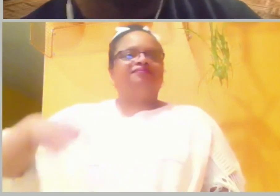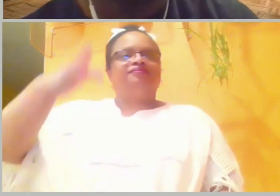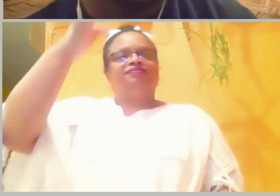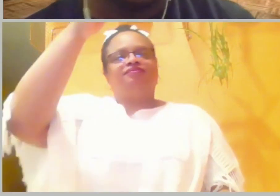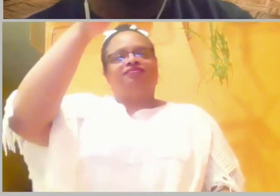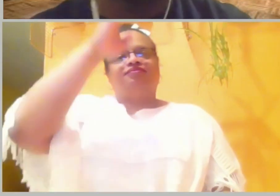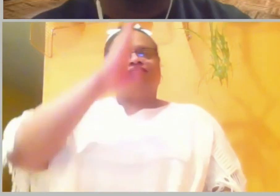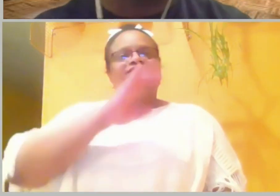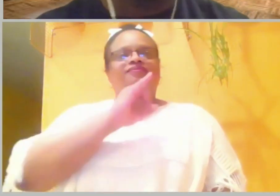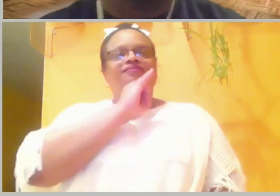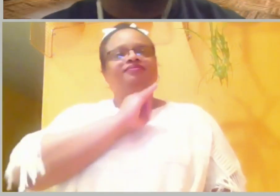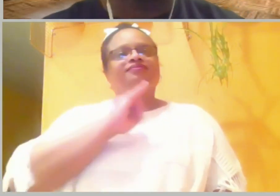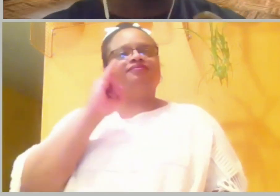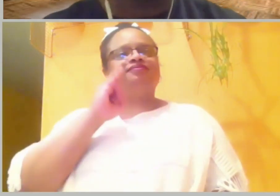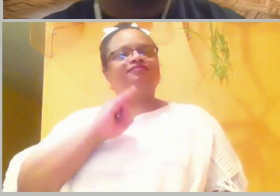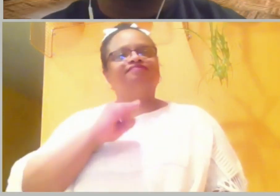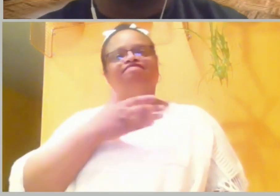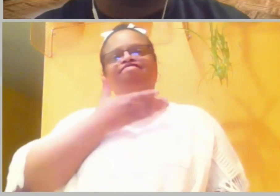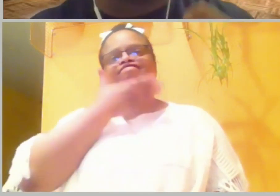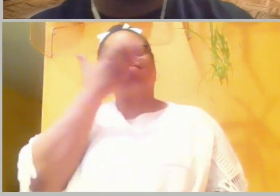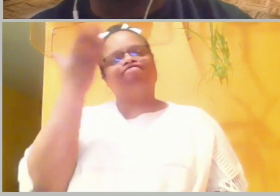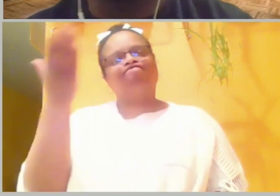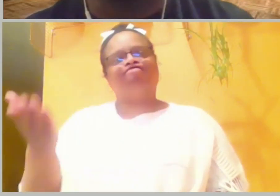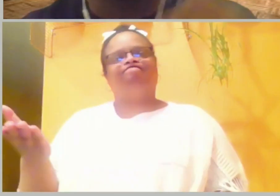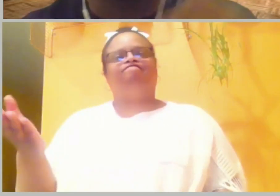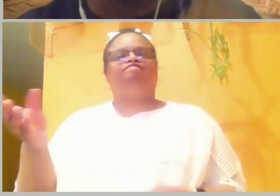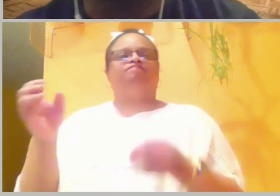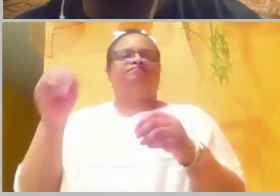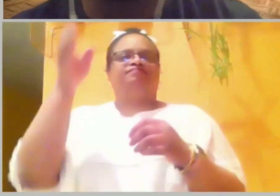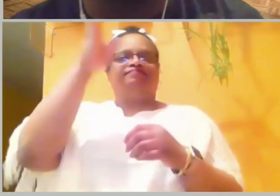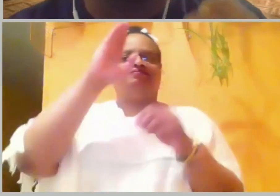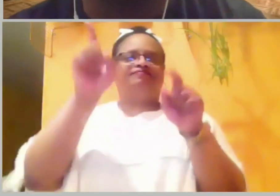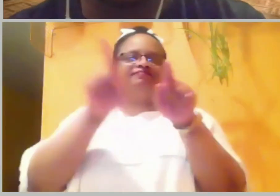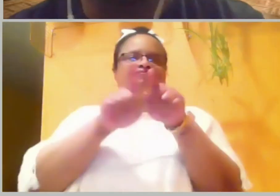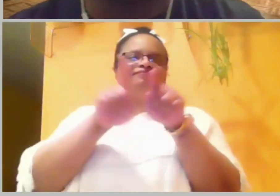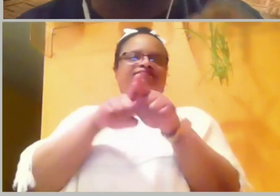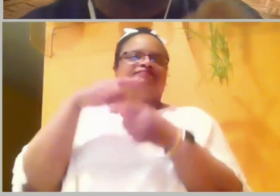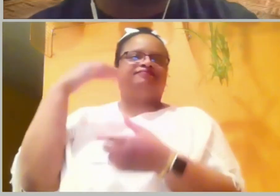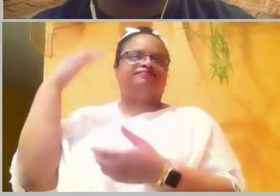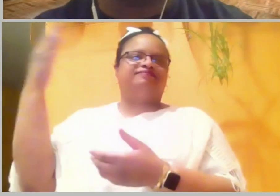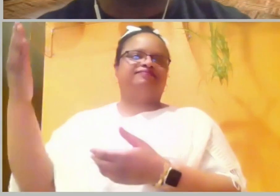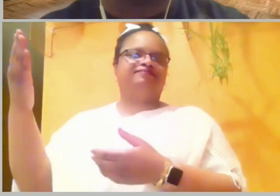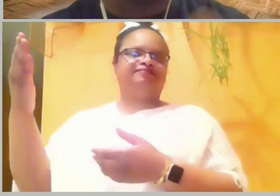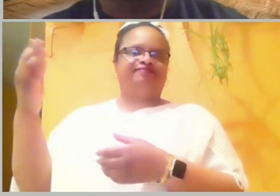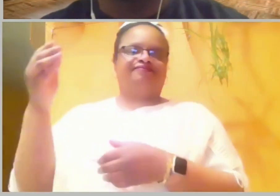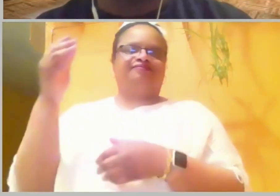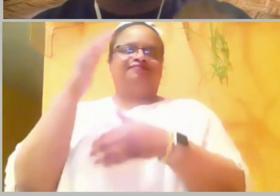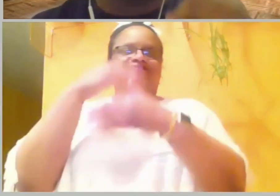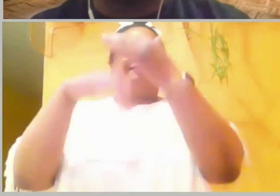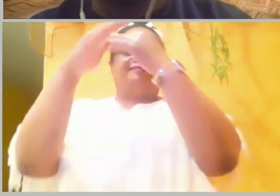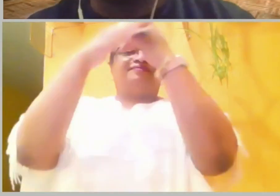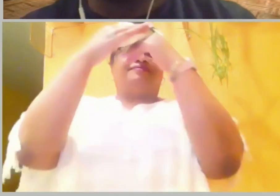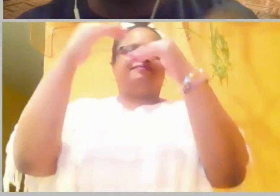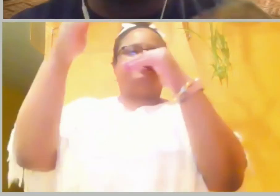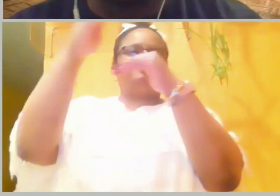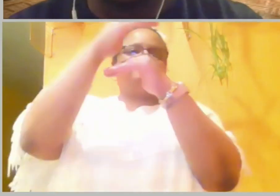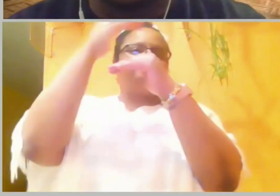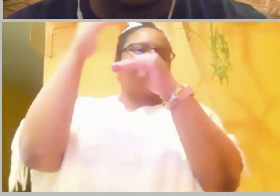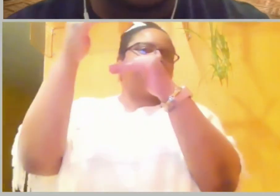O Lord, God of Israel, there's no God like you in